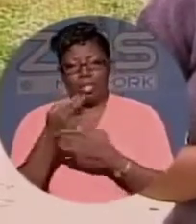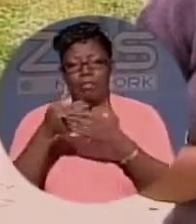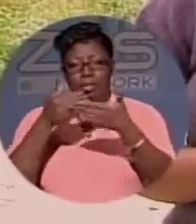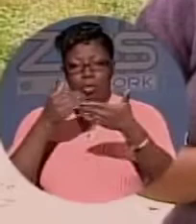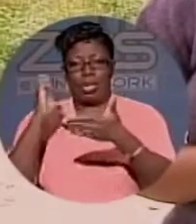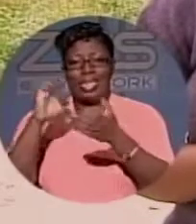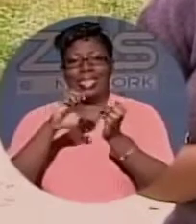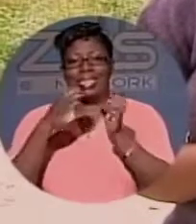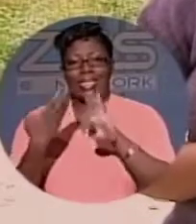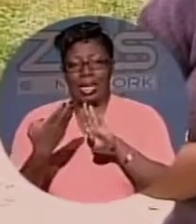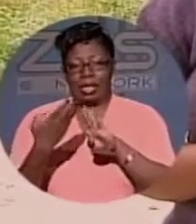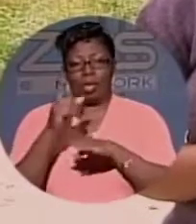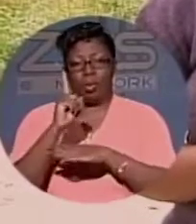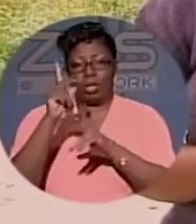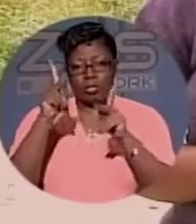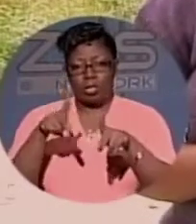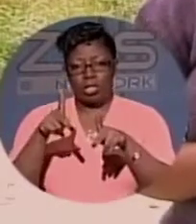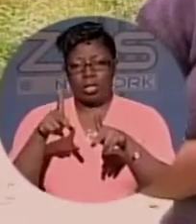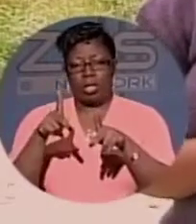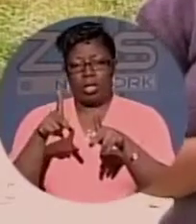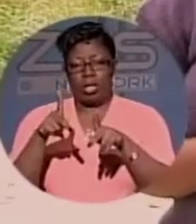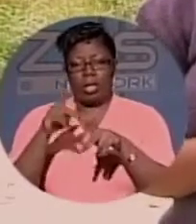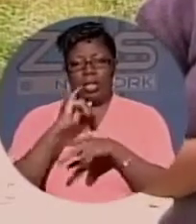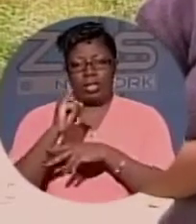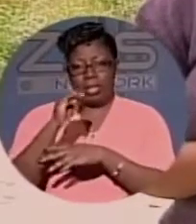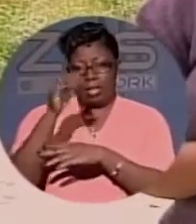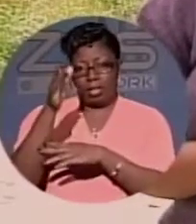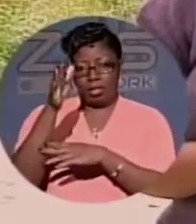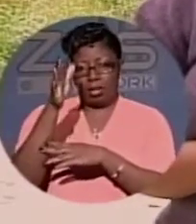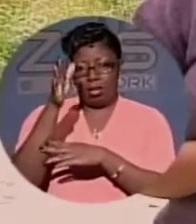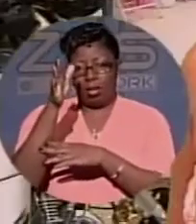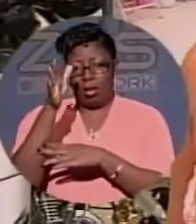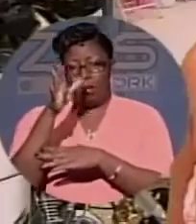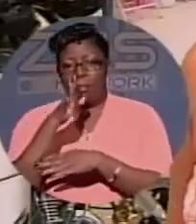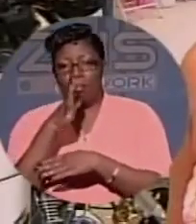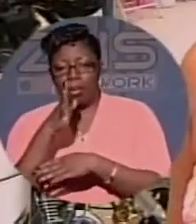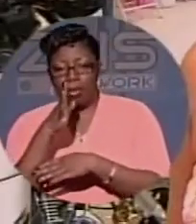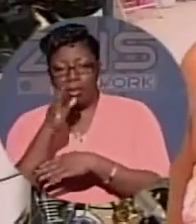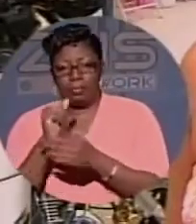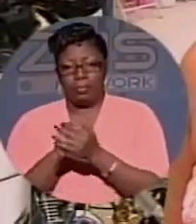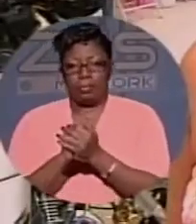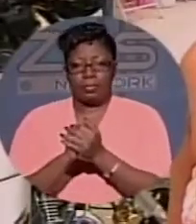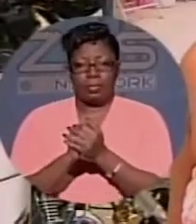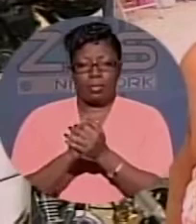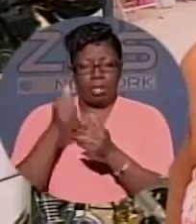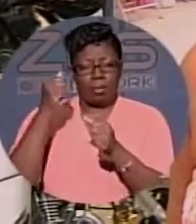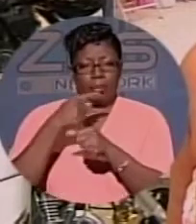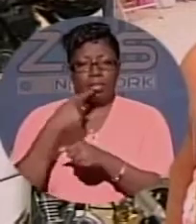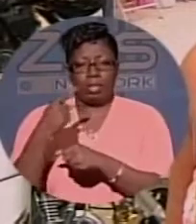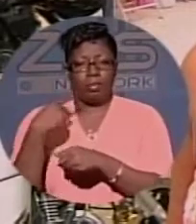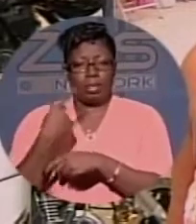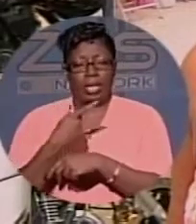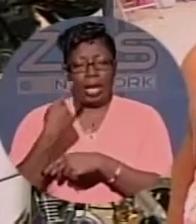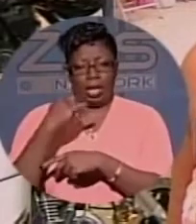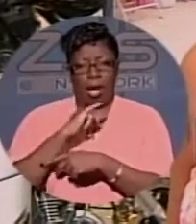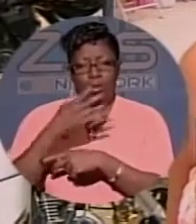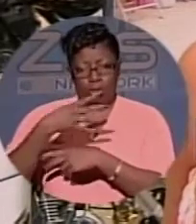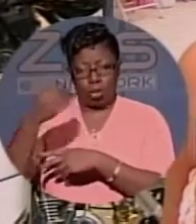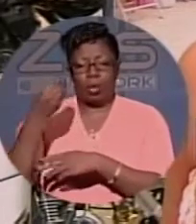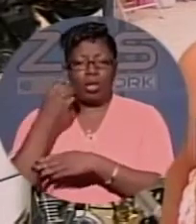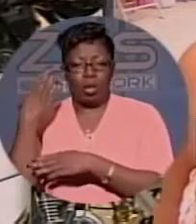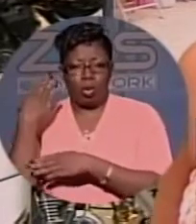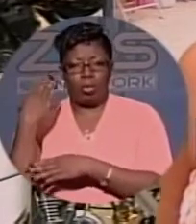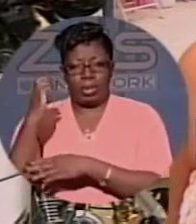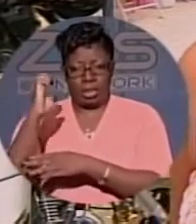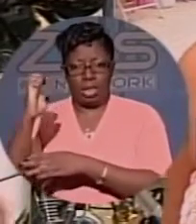members was his mother, Evelyn, who was very distraught by the loss of a second son. And he said he was going home, and I was going home. He was catching a ride, and I was catching